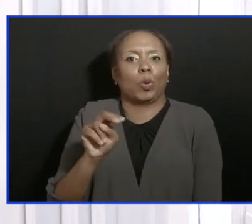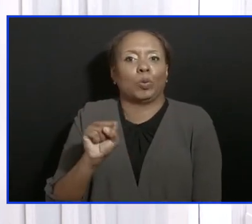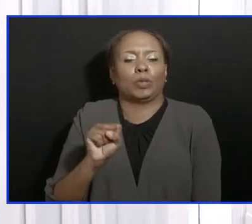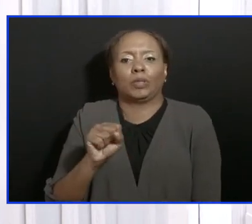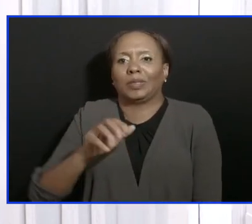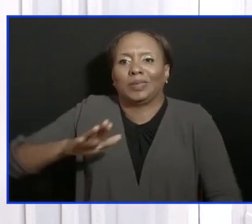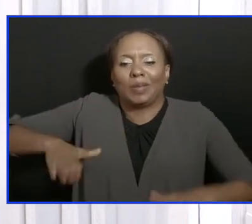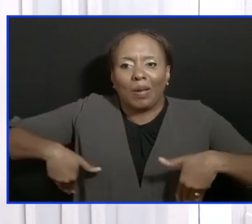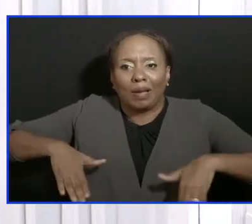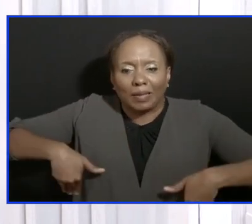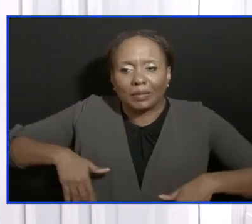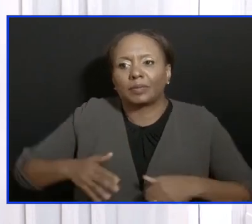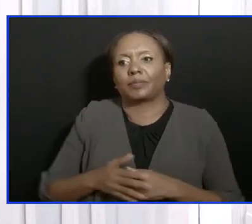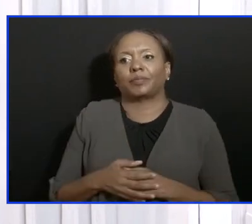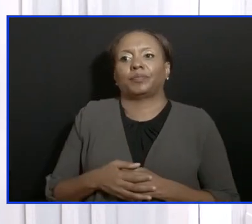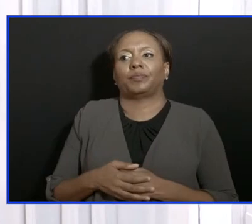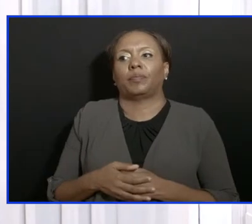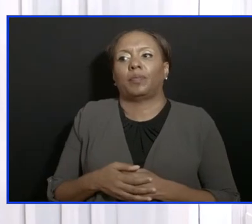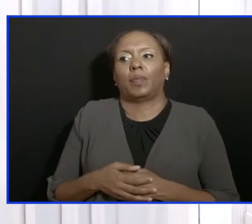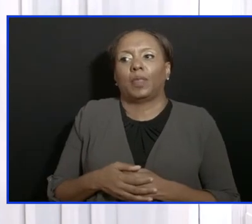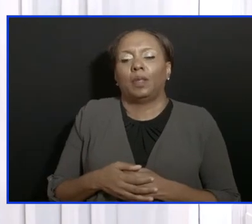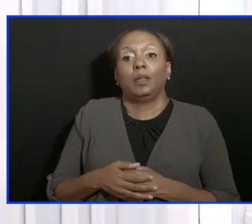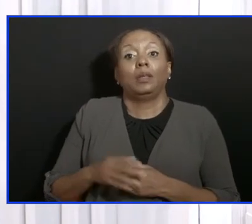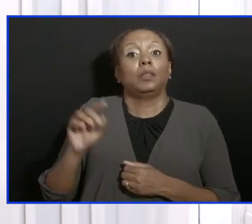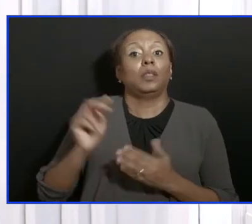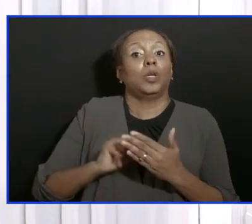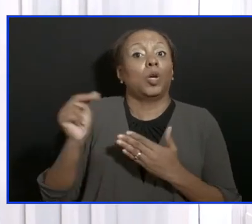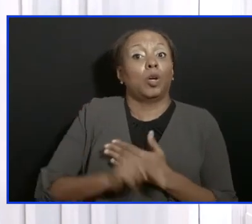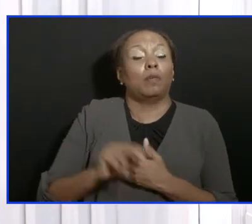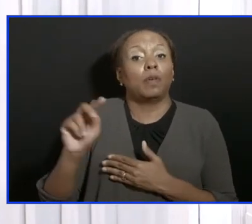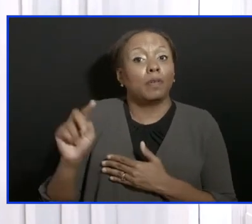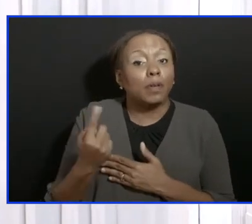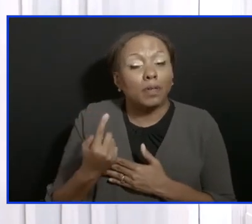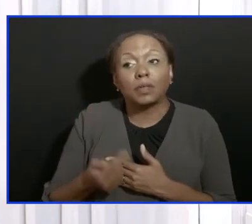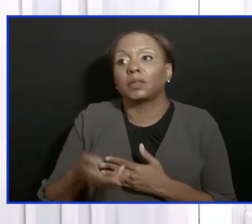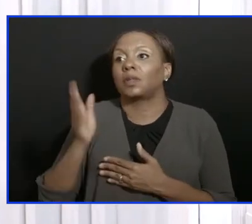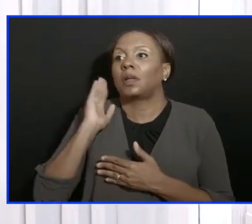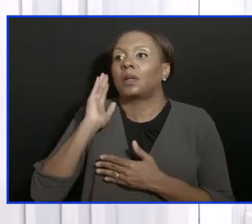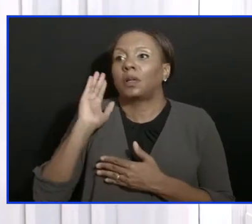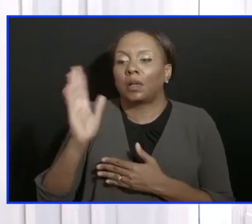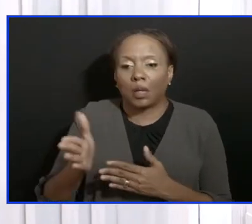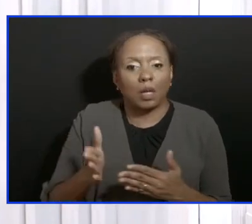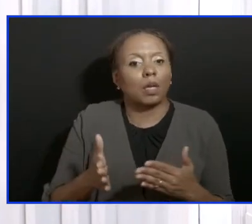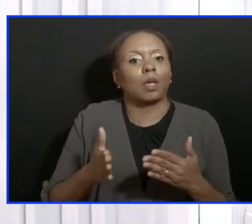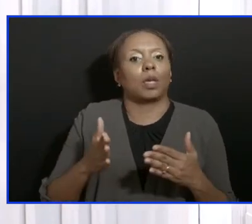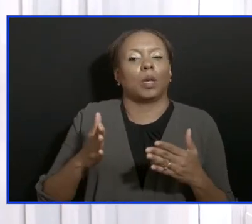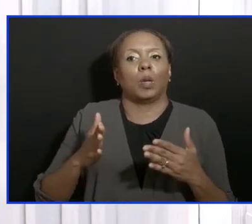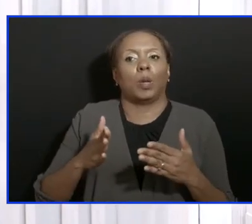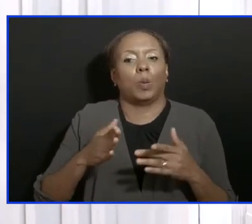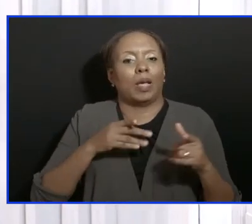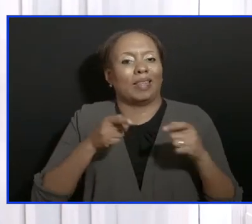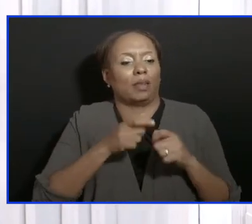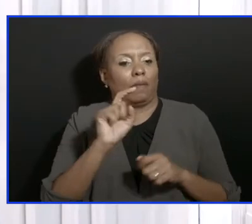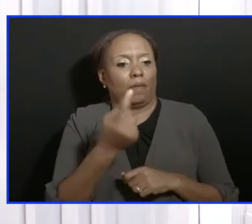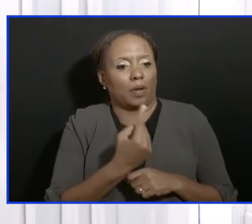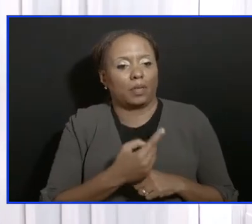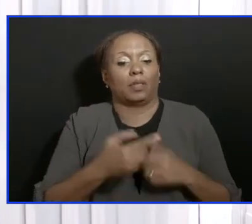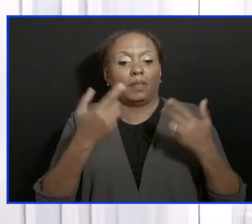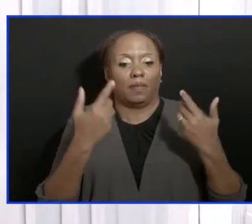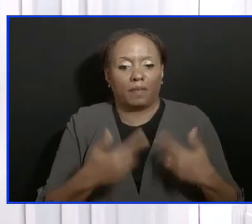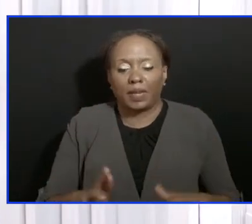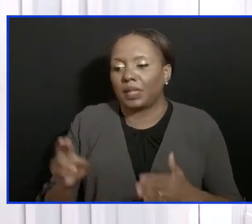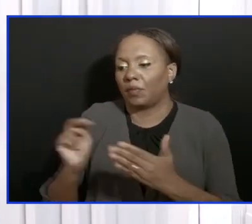workers and nursing homes on the 1st of November, that we will start rolling out the other frontline workers and the tourism and hospitality